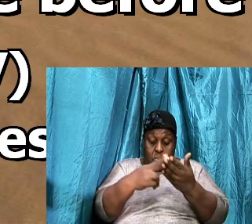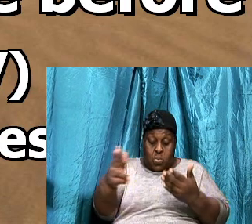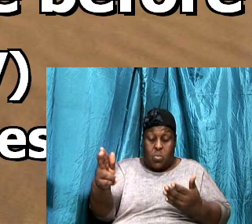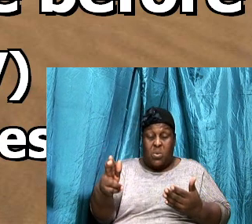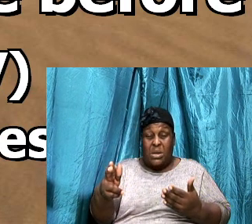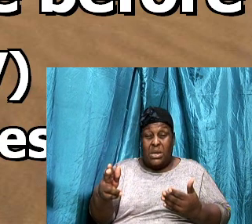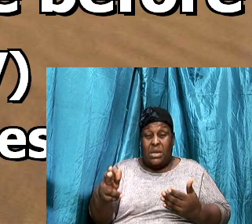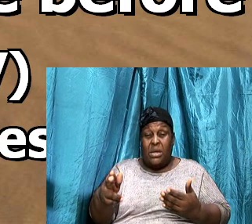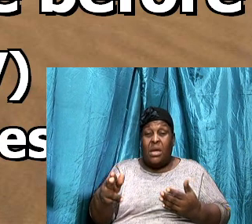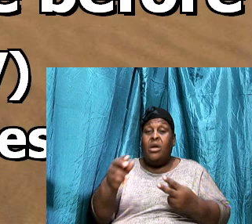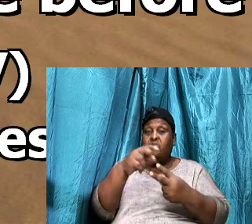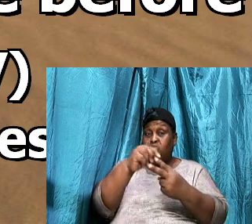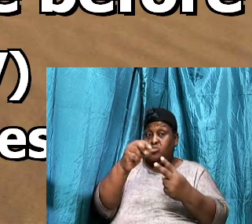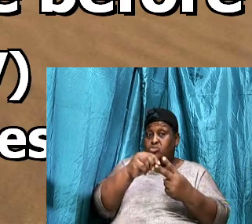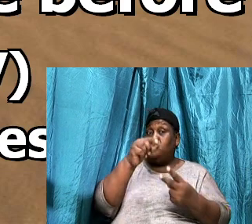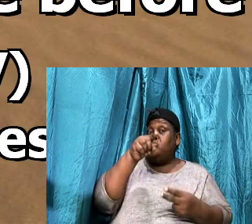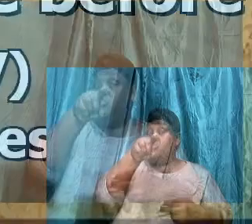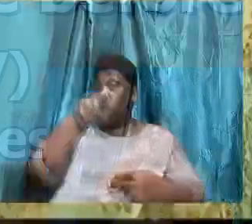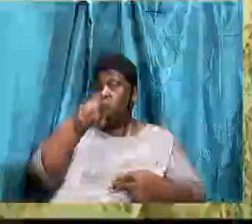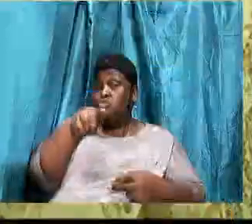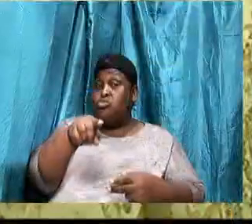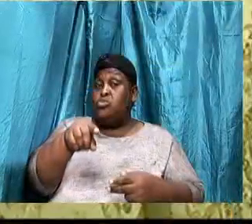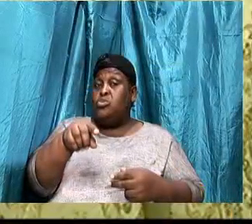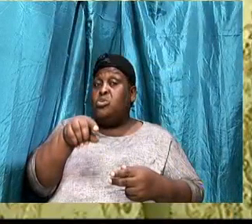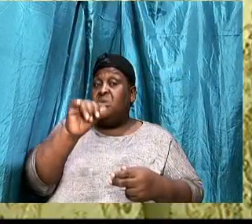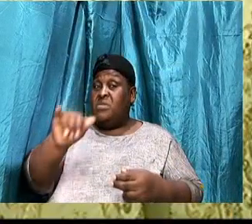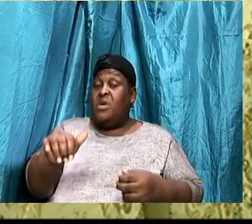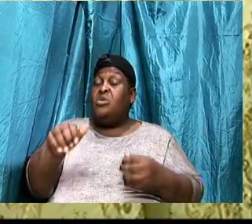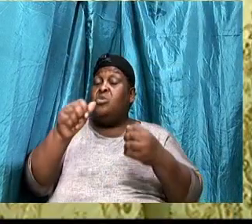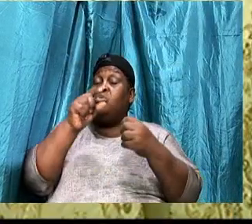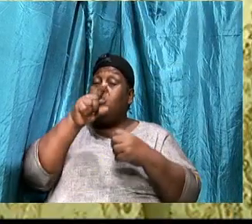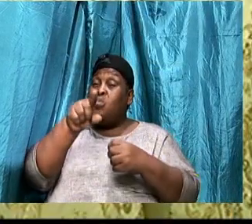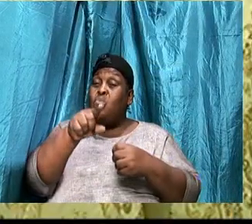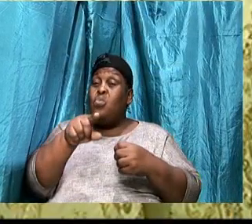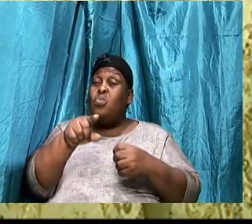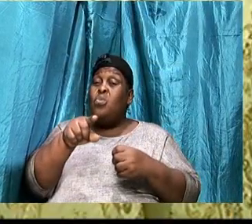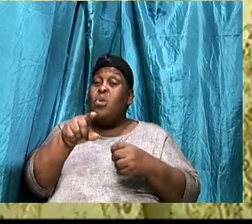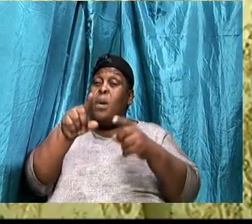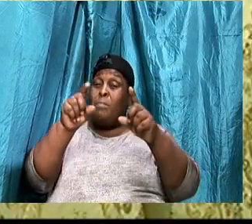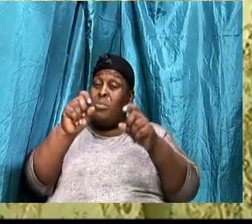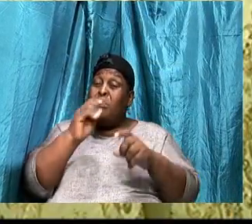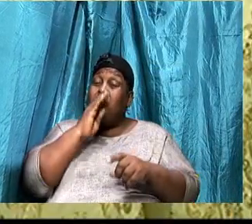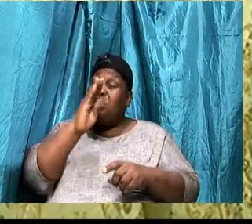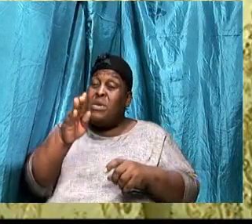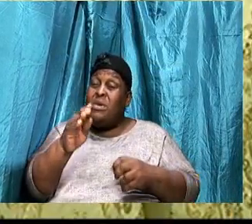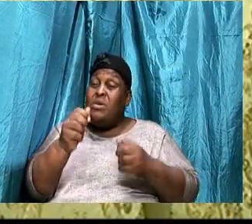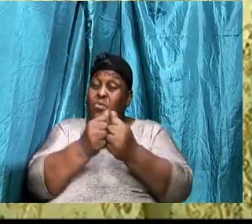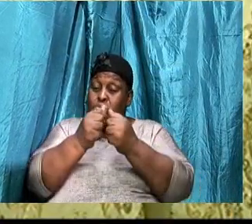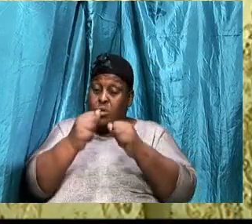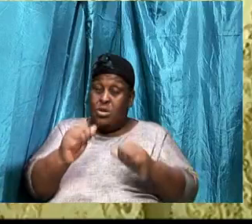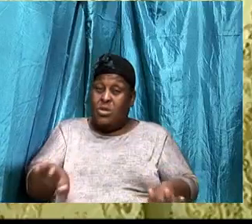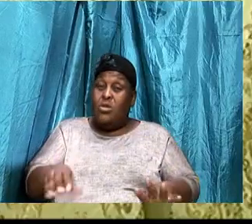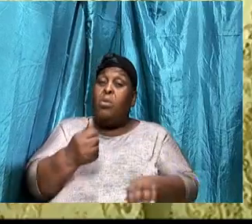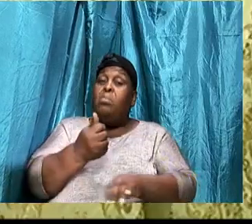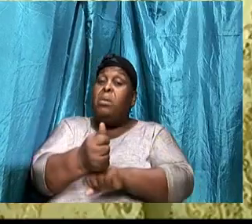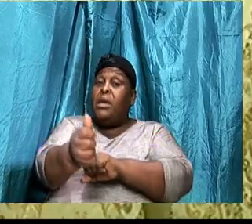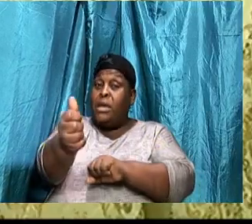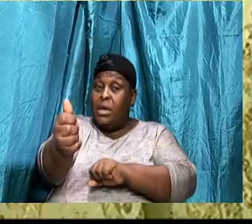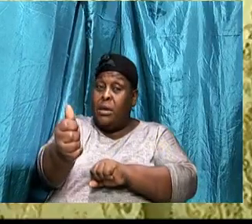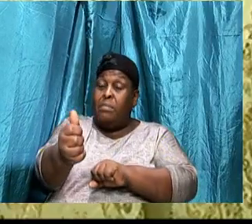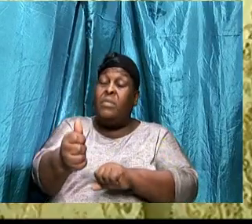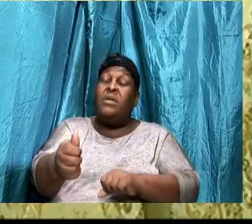And he chosen you, That you should be without blame, I want you to know, That the adversary, Cannot lay, Any blame,